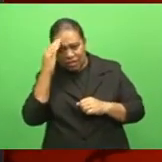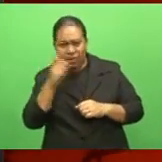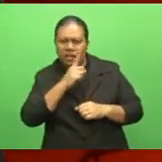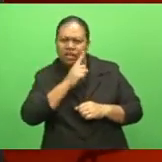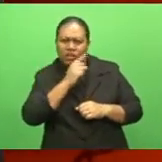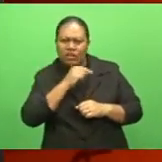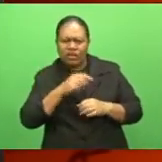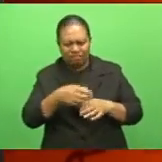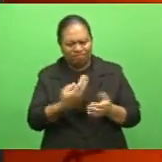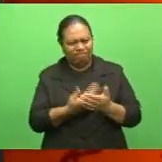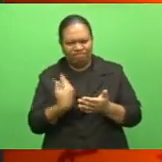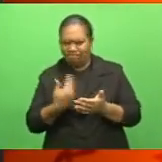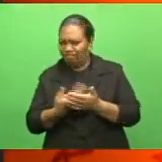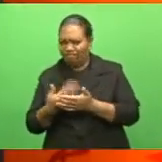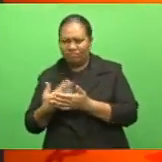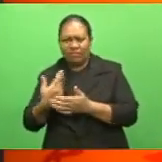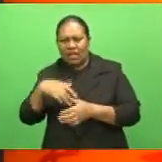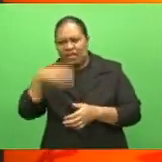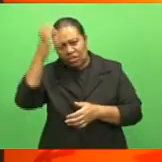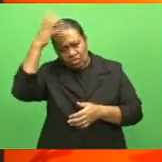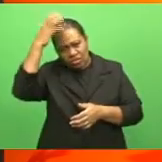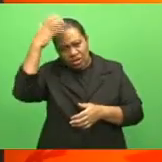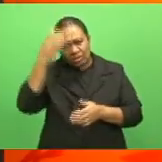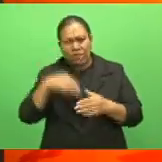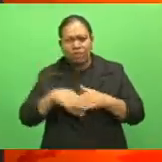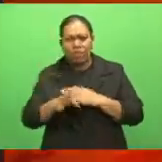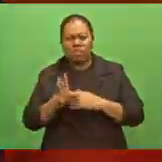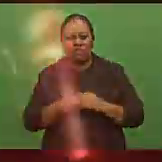Trump's virus post. Details after the break.